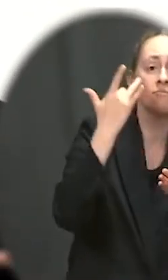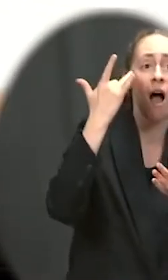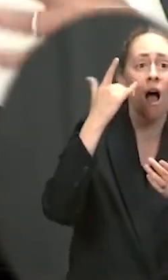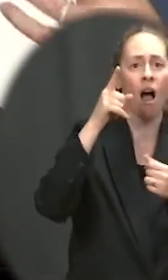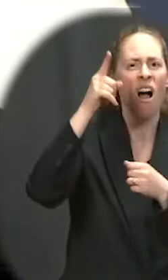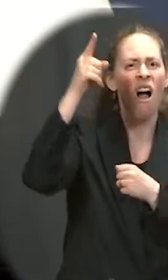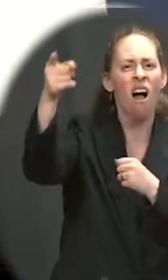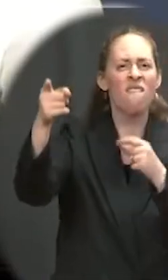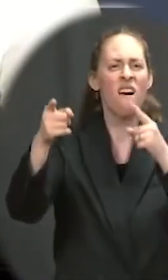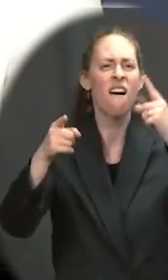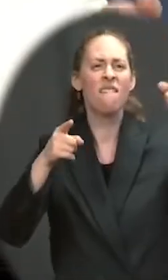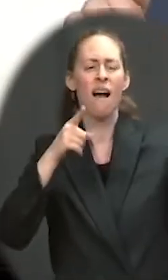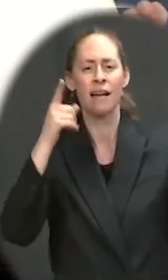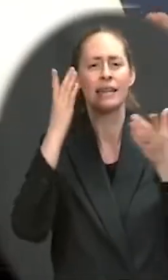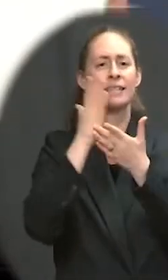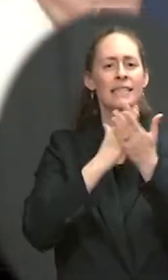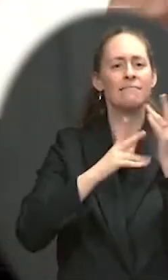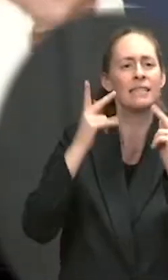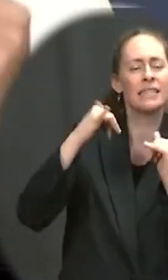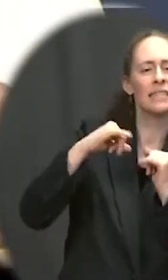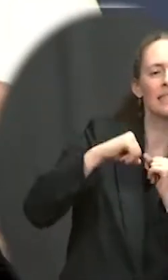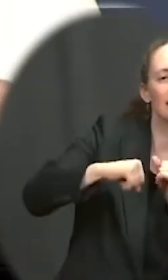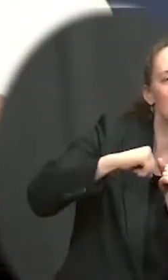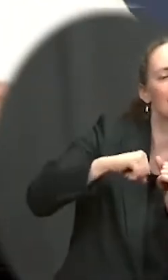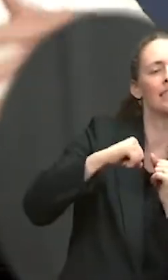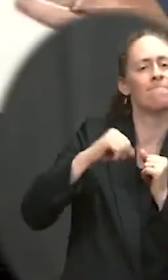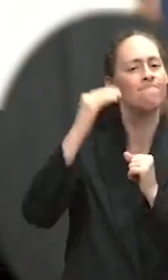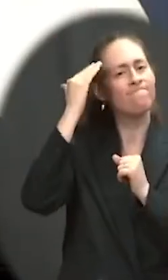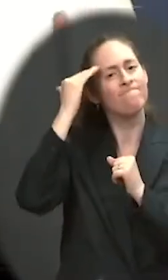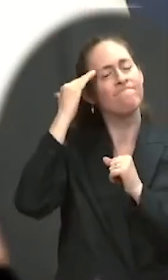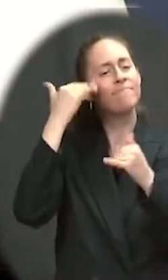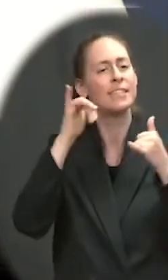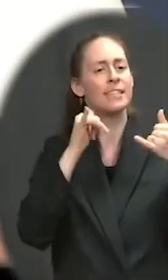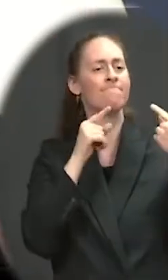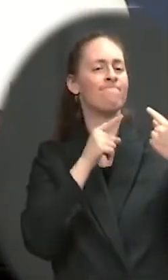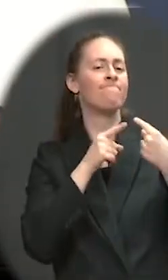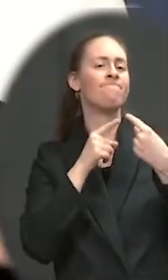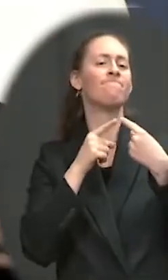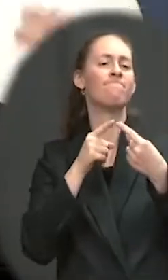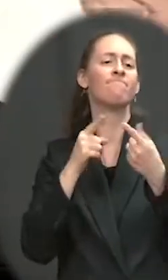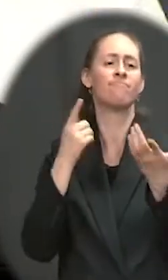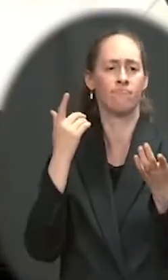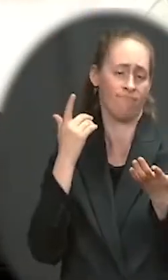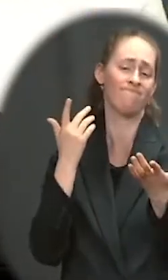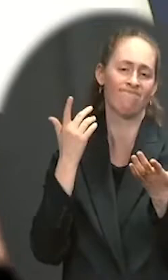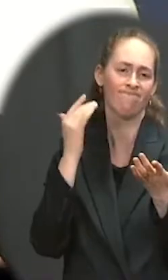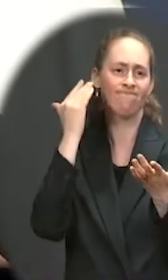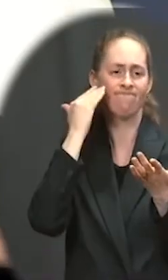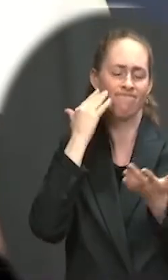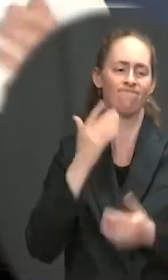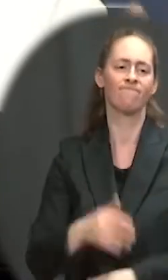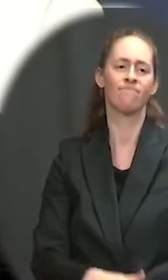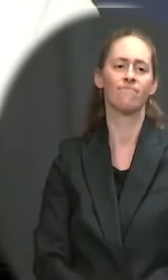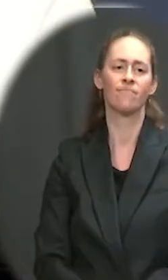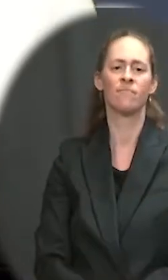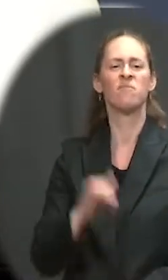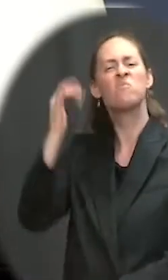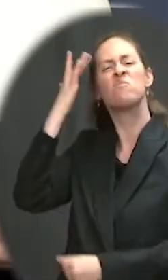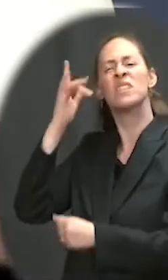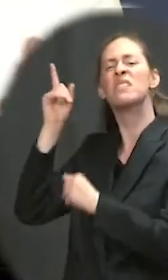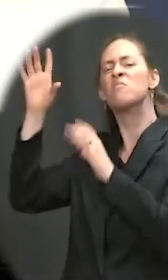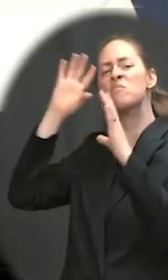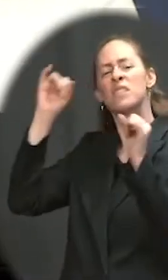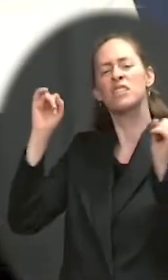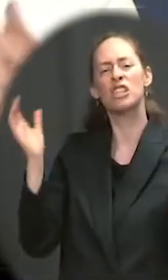are. Hence the increase, as you suggested in walk-in hours or the announcement of walk-in hours on mobile units, on partnerships